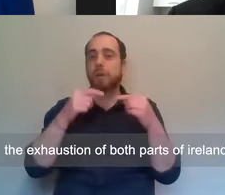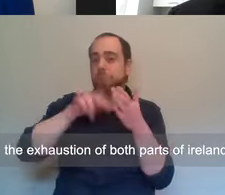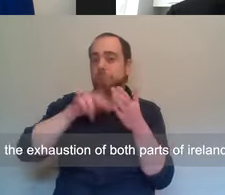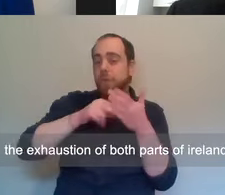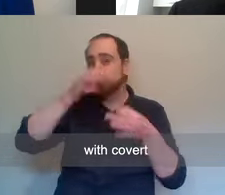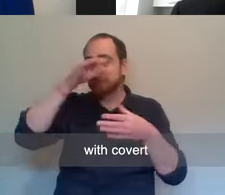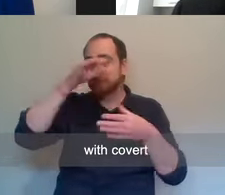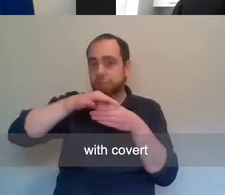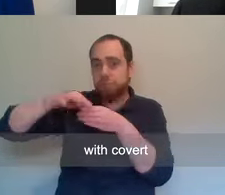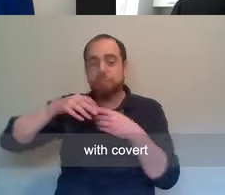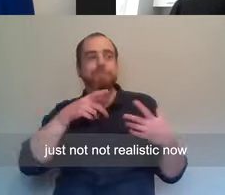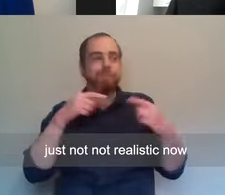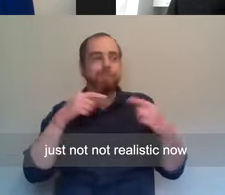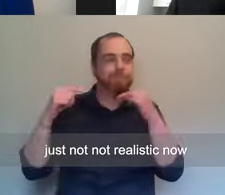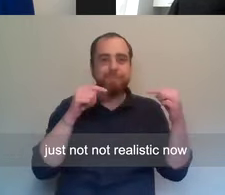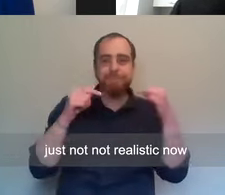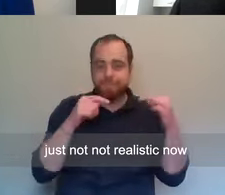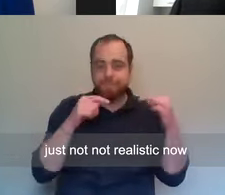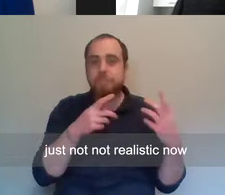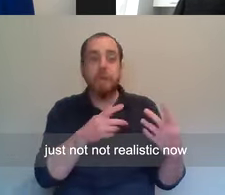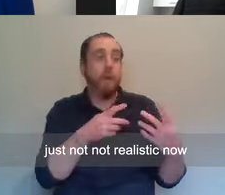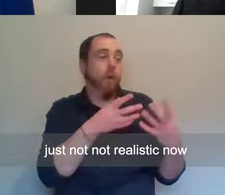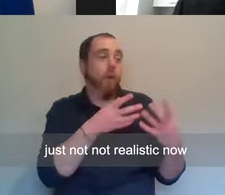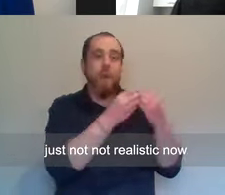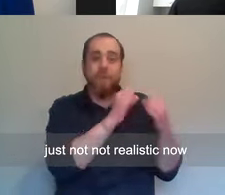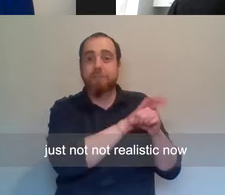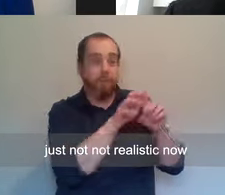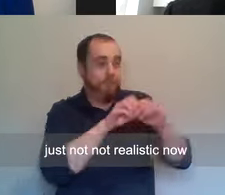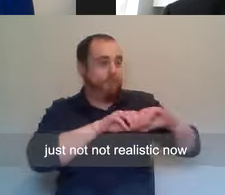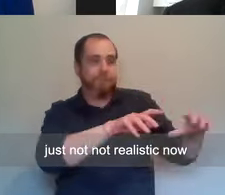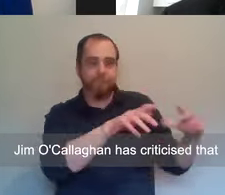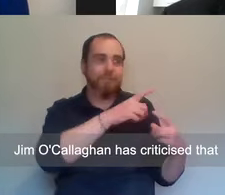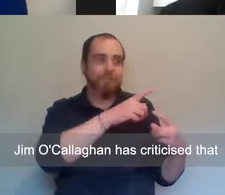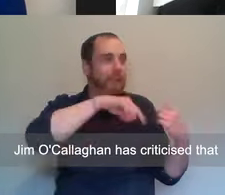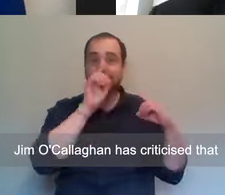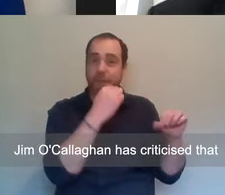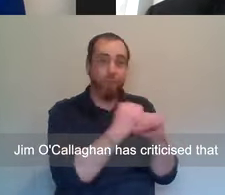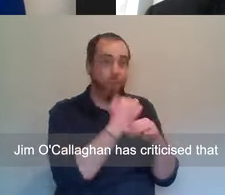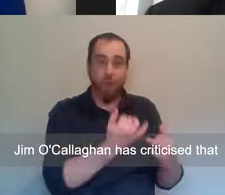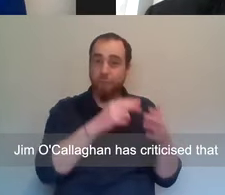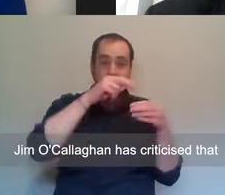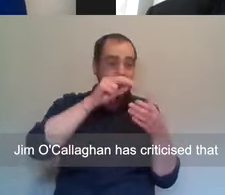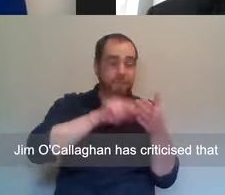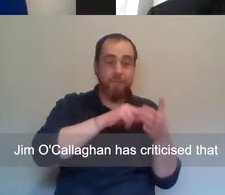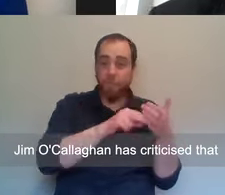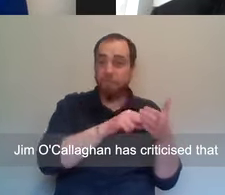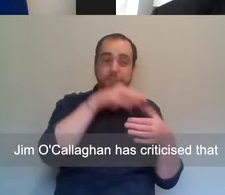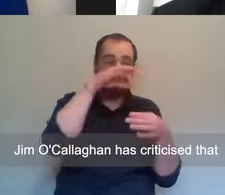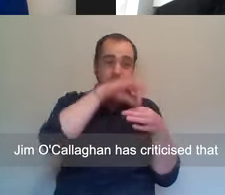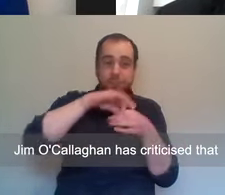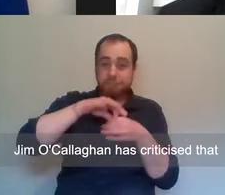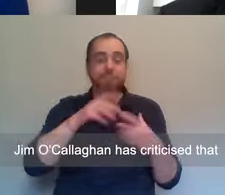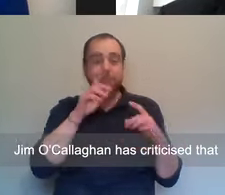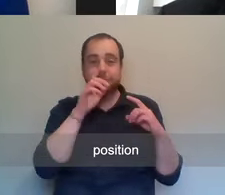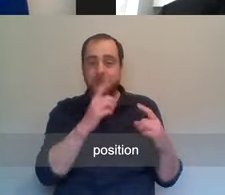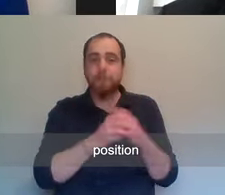exhaustion in both parts of Ireland with Covid, just not realistic. Now, Jim